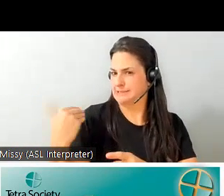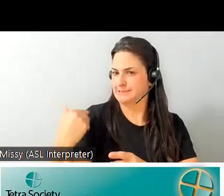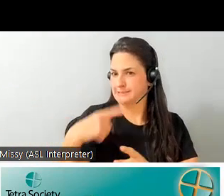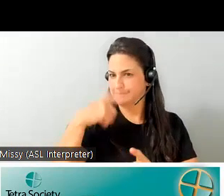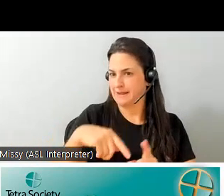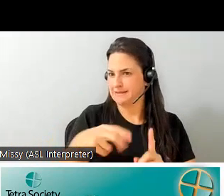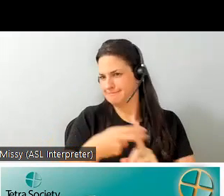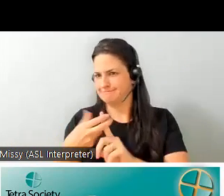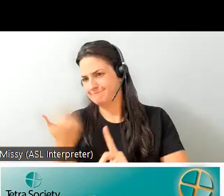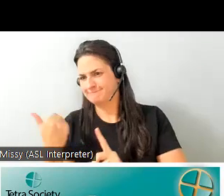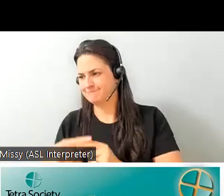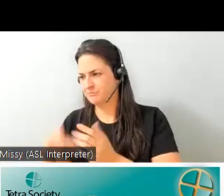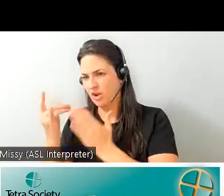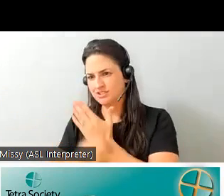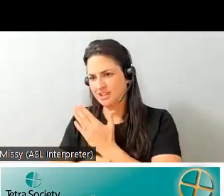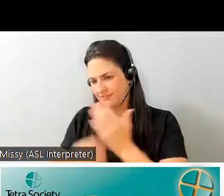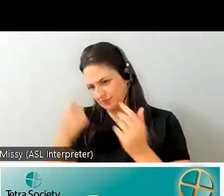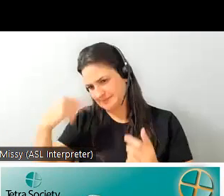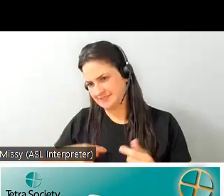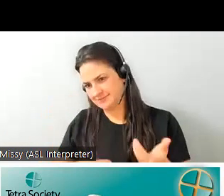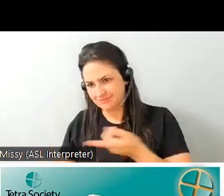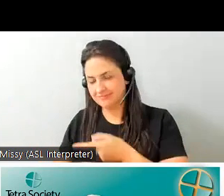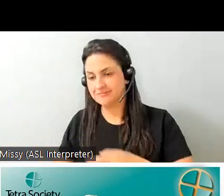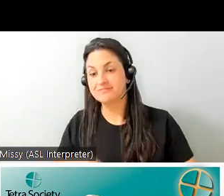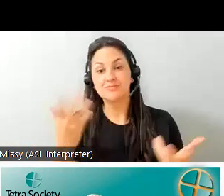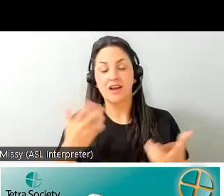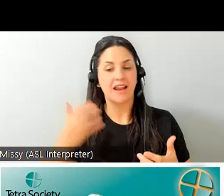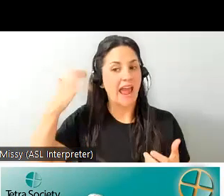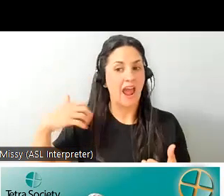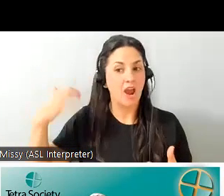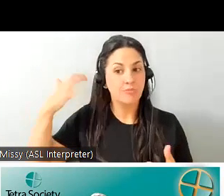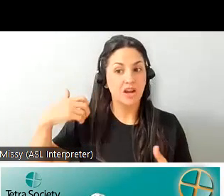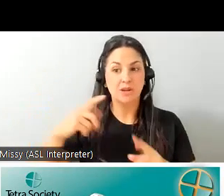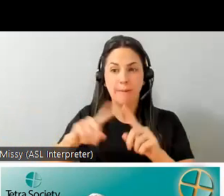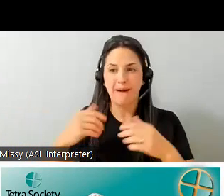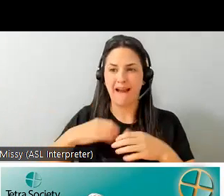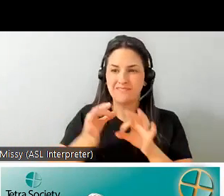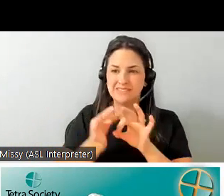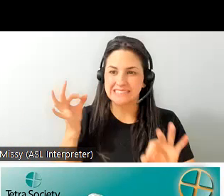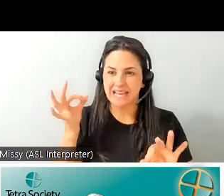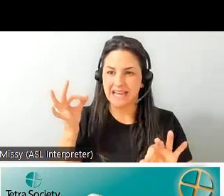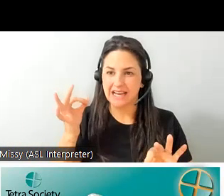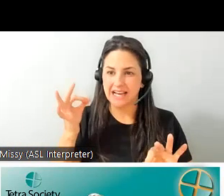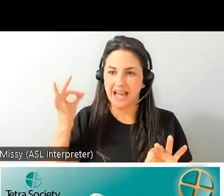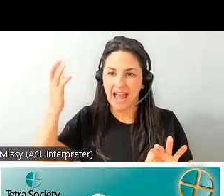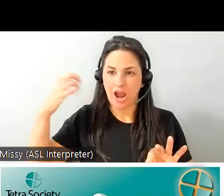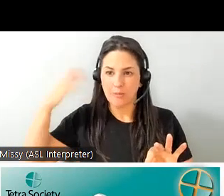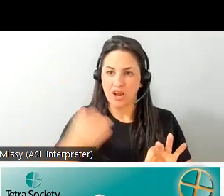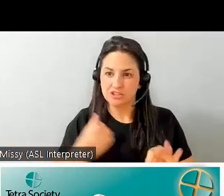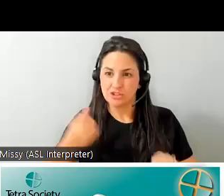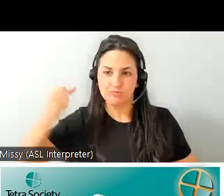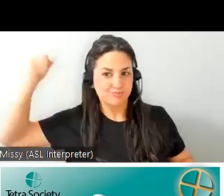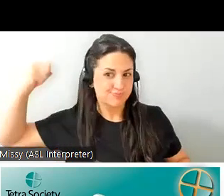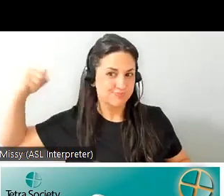for her and it basically was a hairbrush on the end of a stick which she needs to use in the shower to